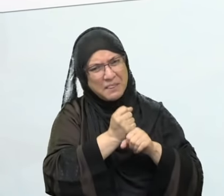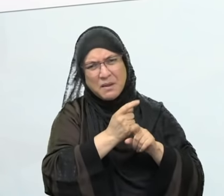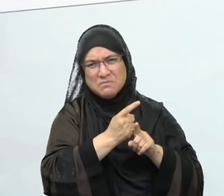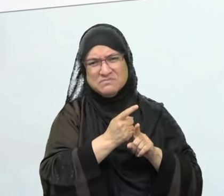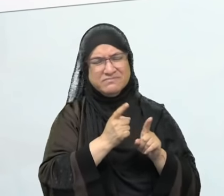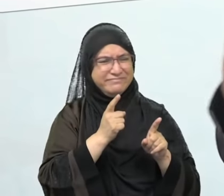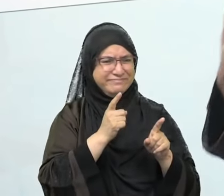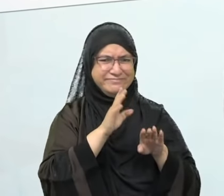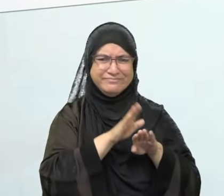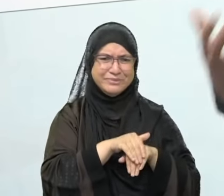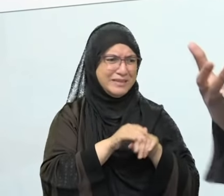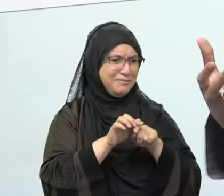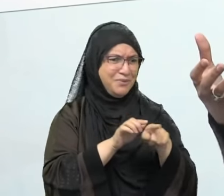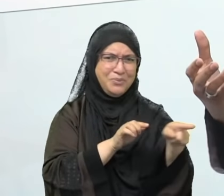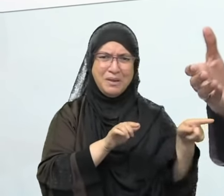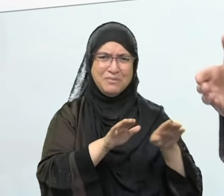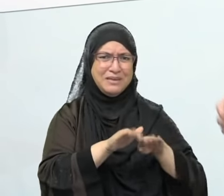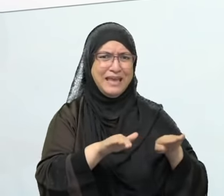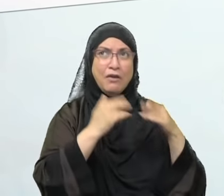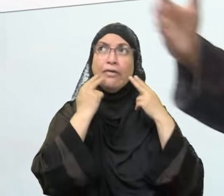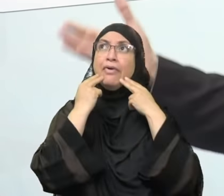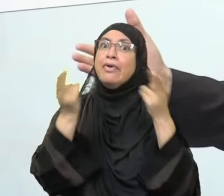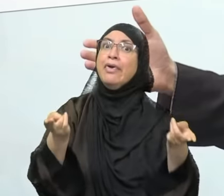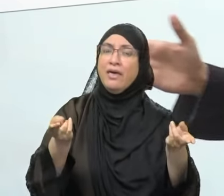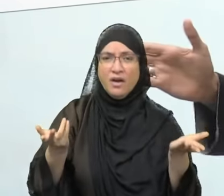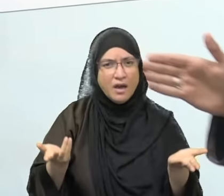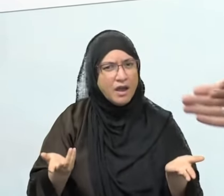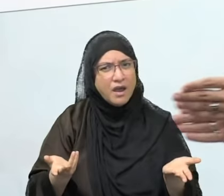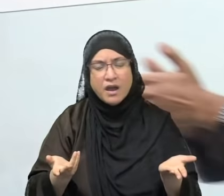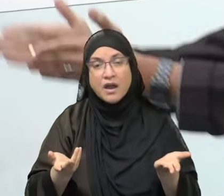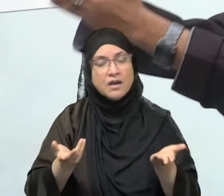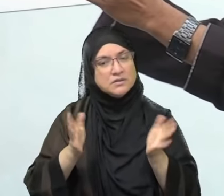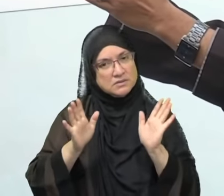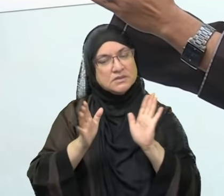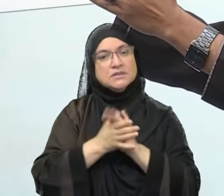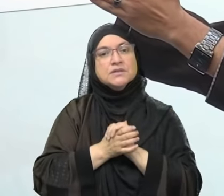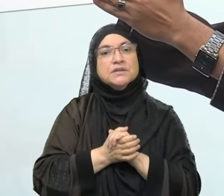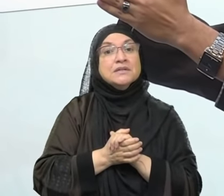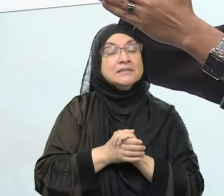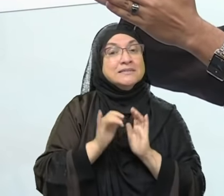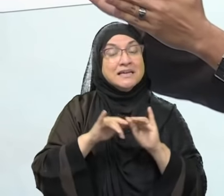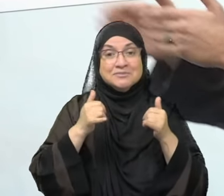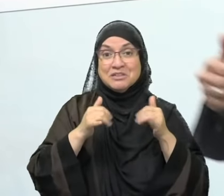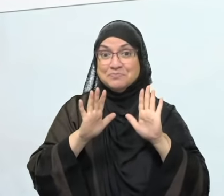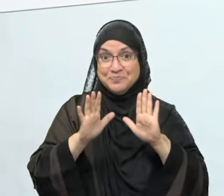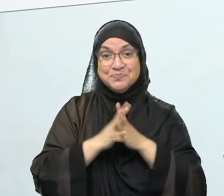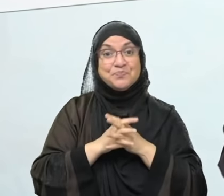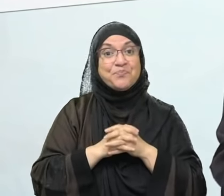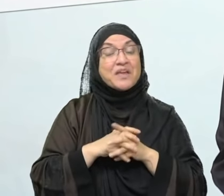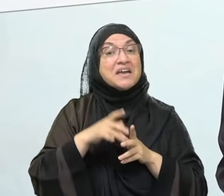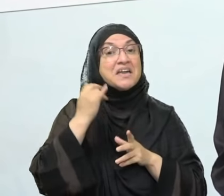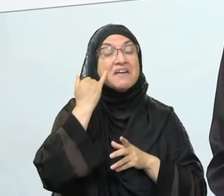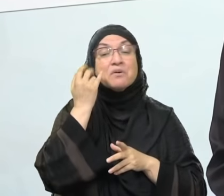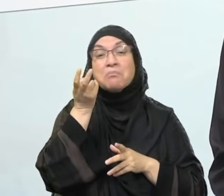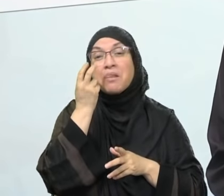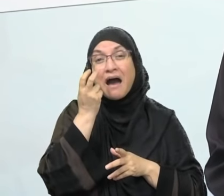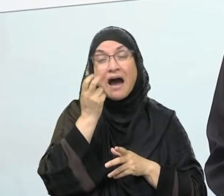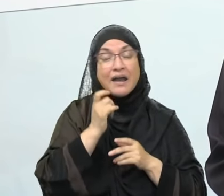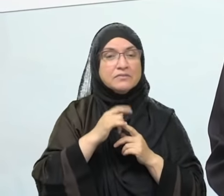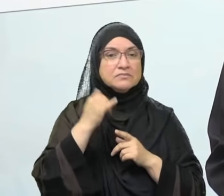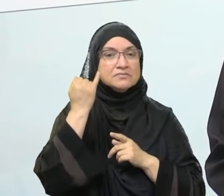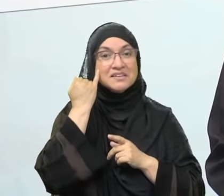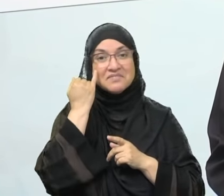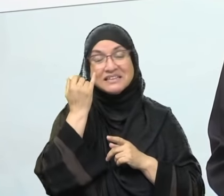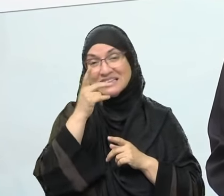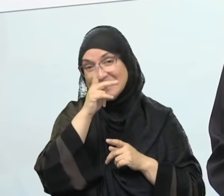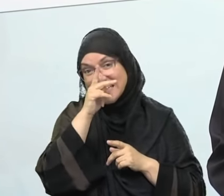the time and they see someone that couldn't see and he's looking for help and they take him and place him on another path. The Prophet sallallahu alayhi sallam said, may Allah curse